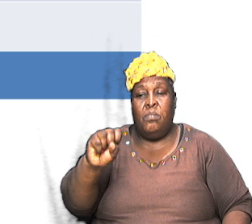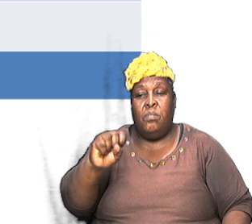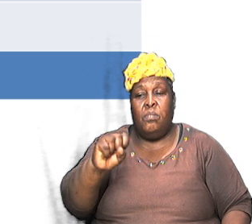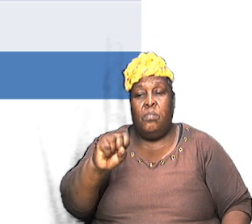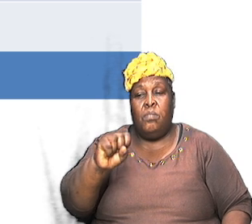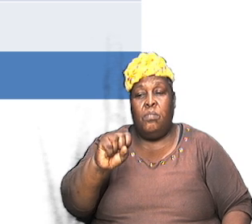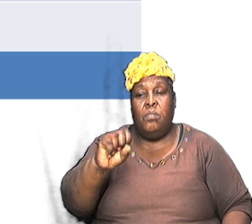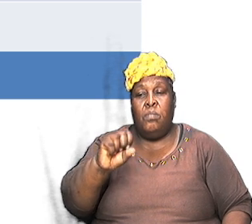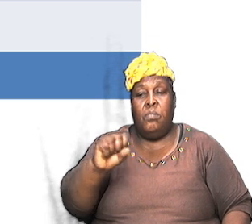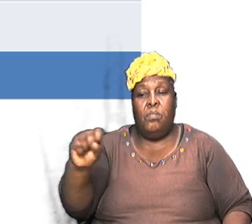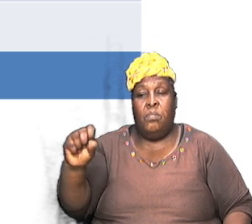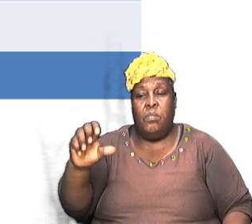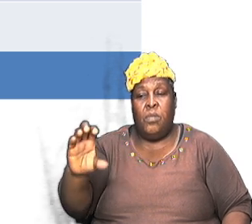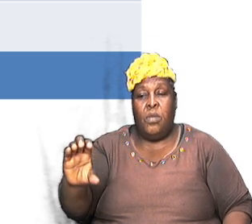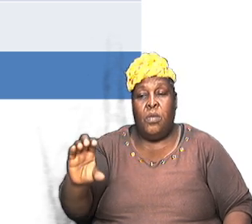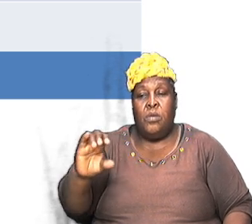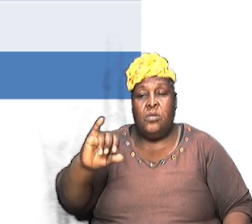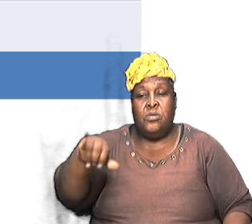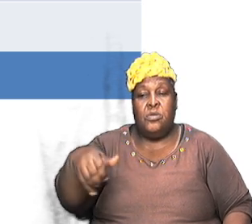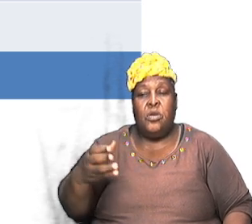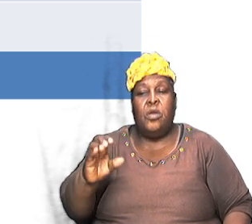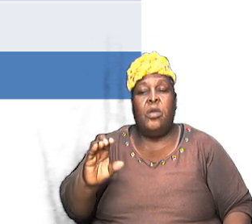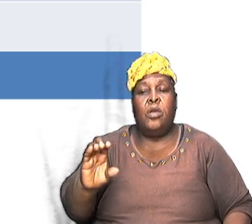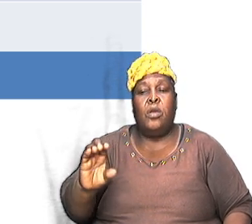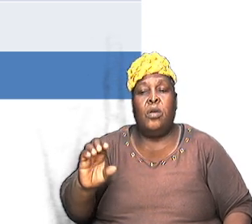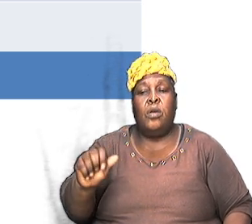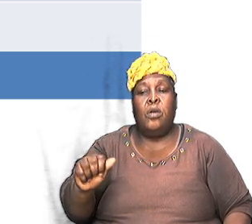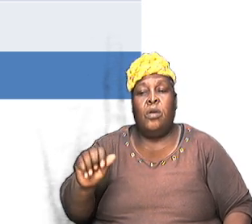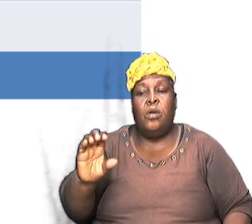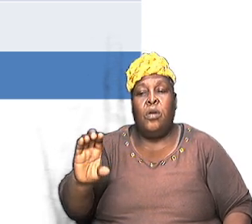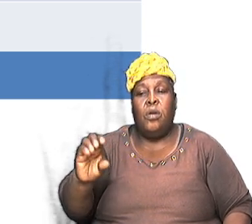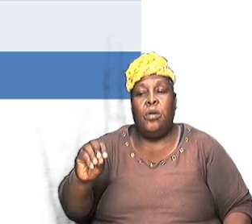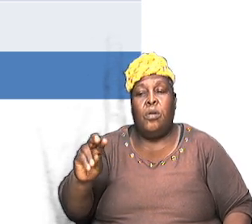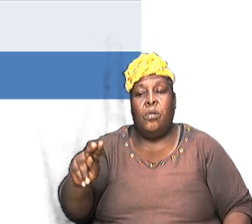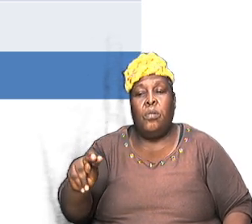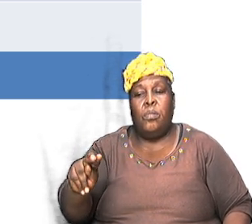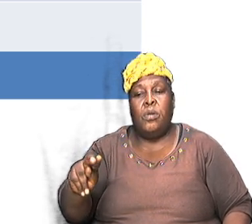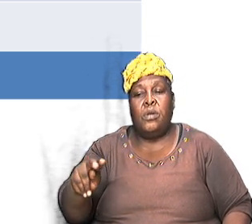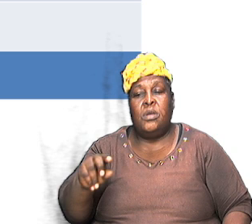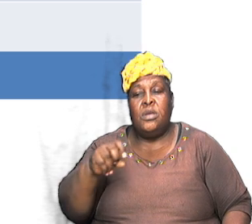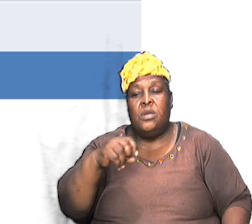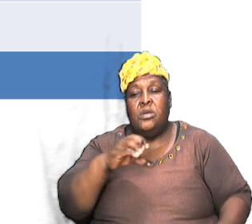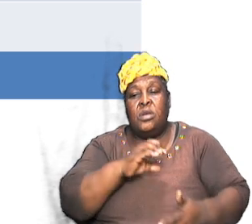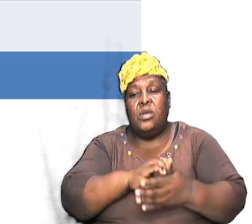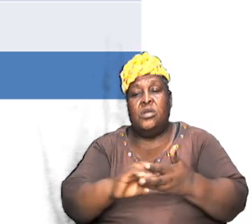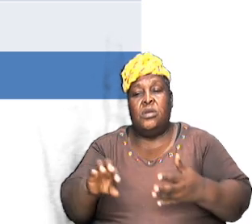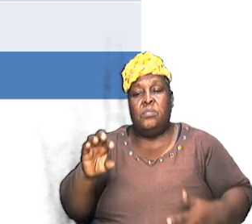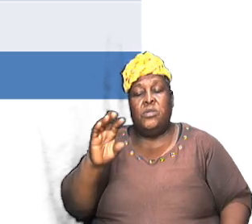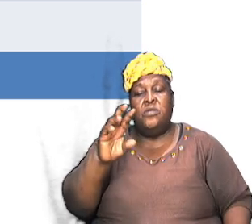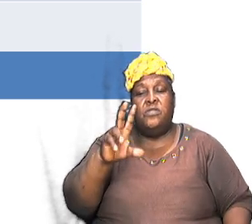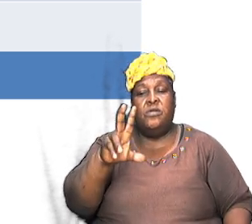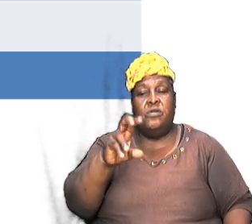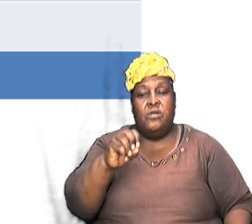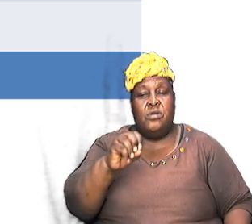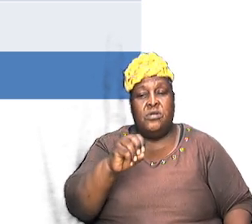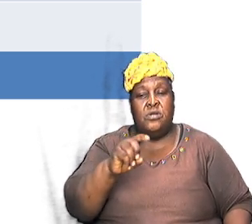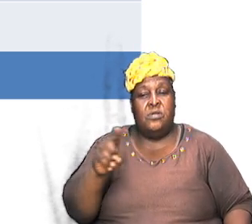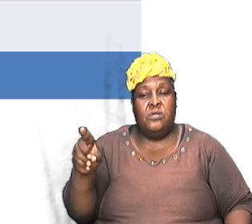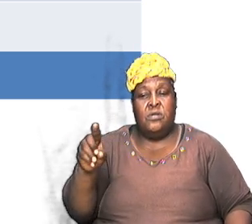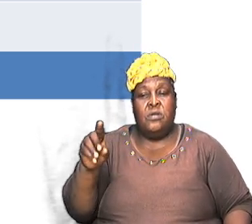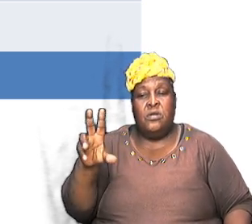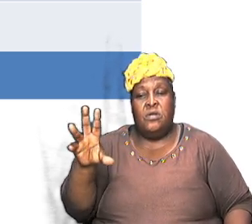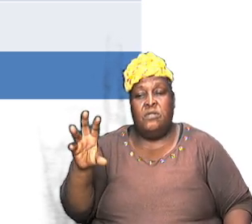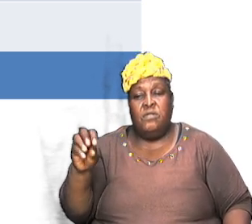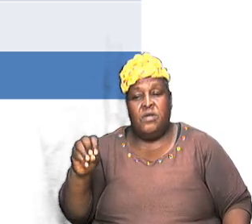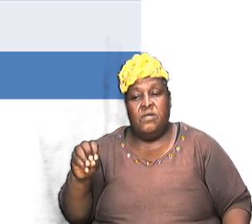you know between chapters thirty and fifty it speaks about Joseph when we see those broad divisions and we start to